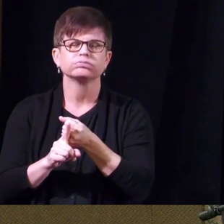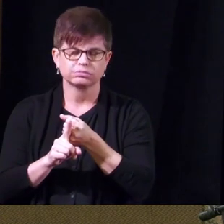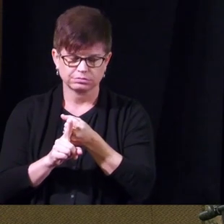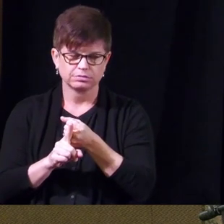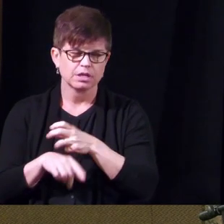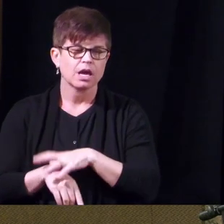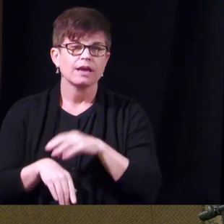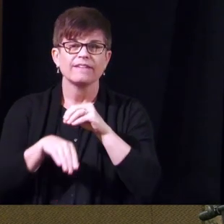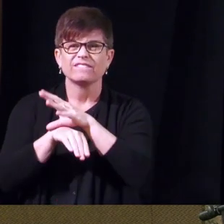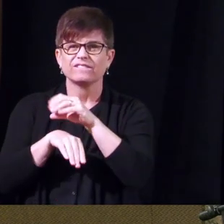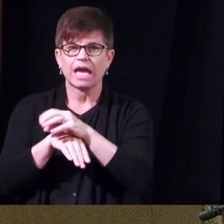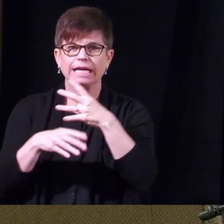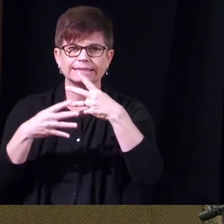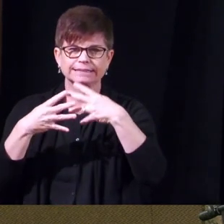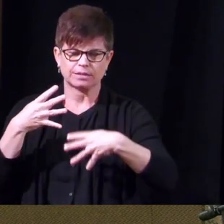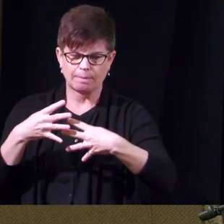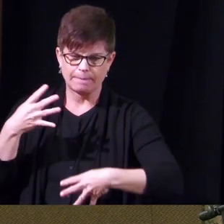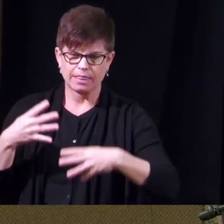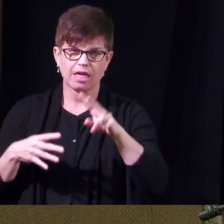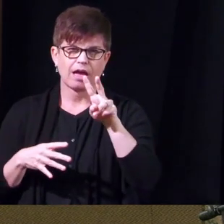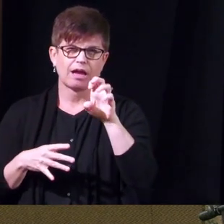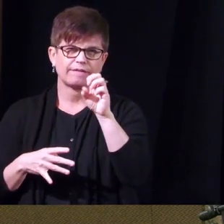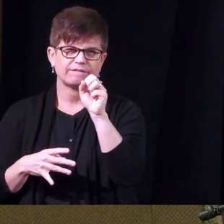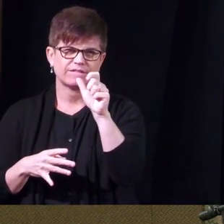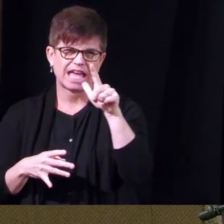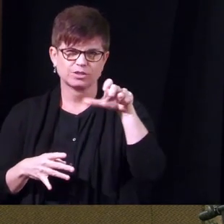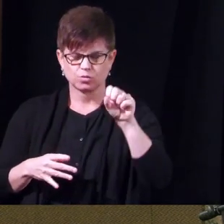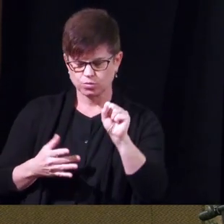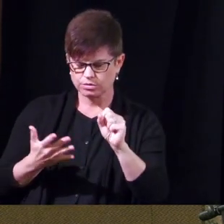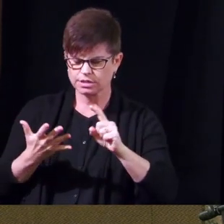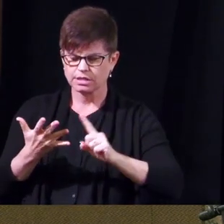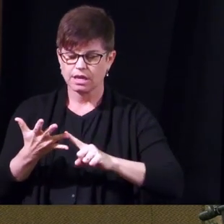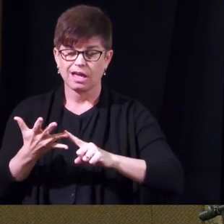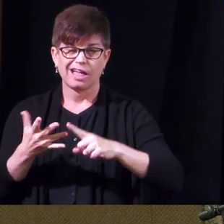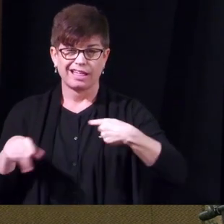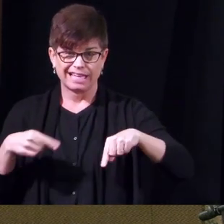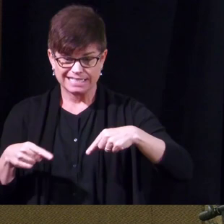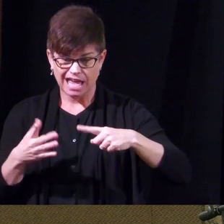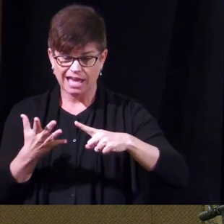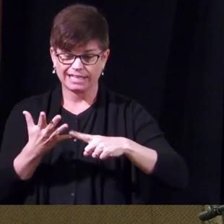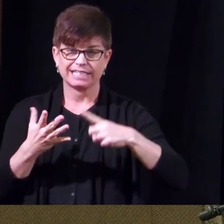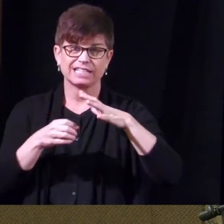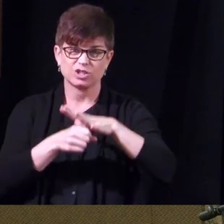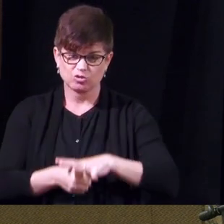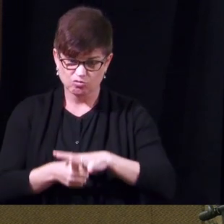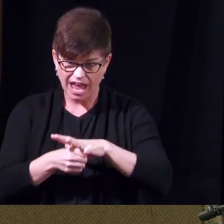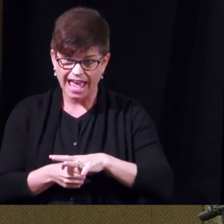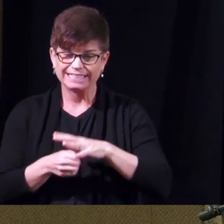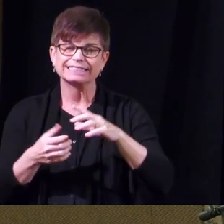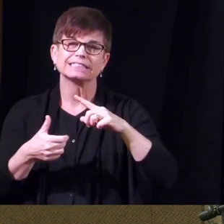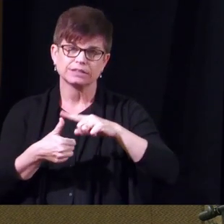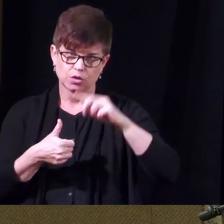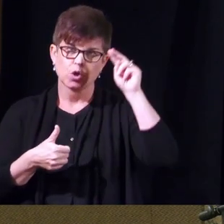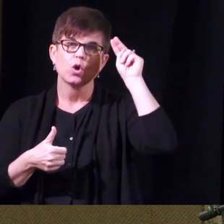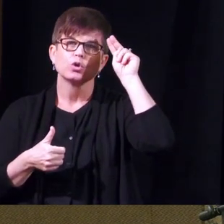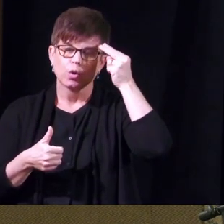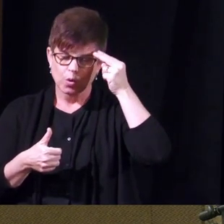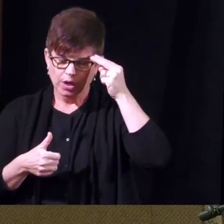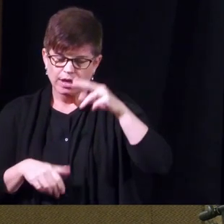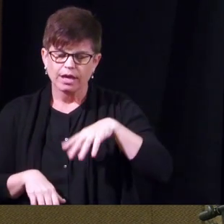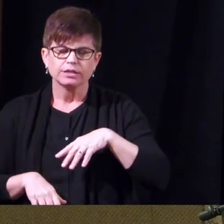uh anxiety stress uh uh uh neurological diseases uh